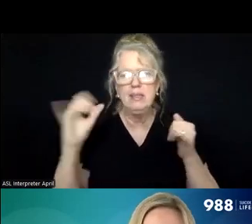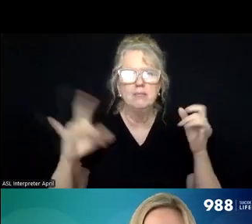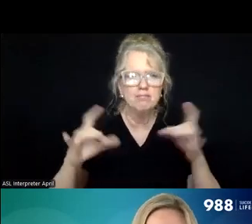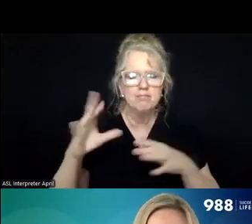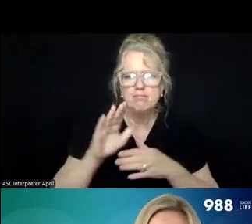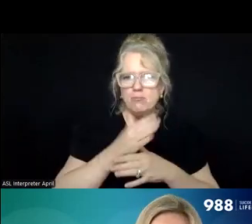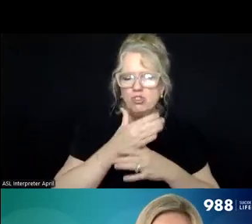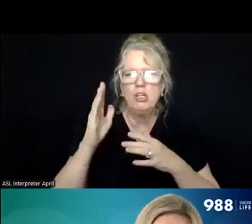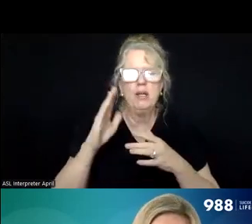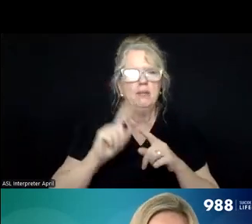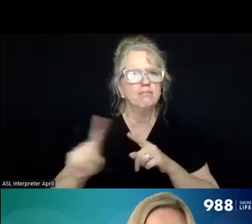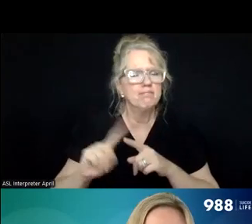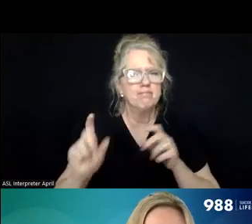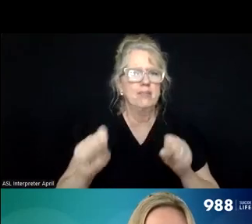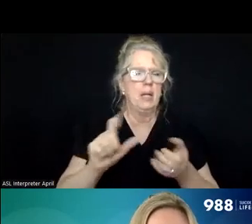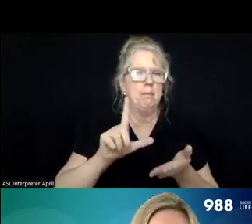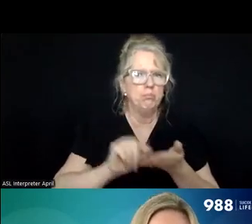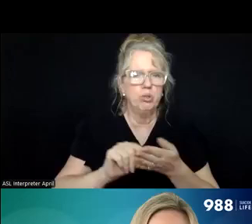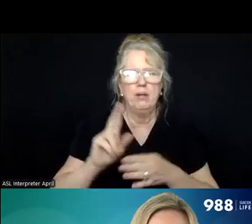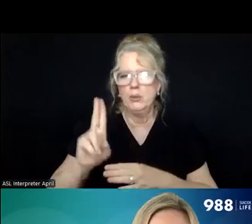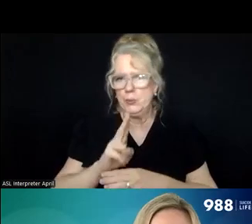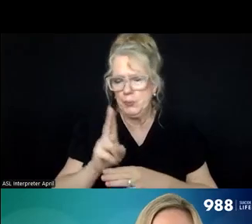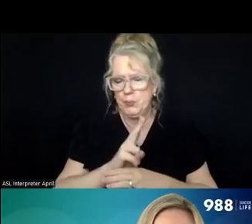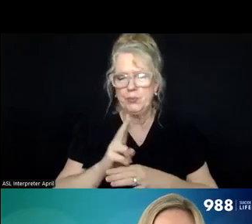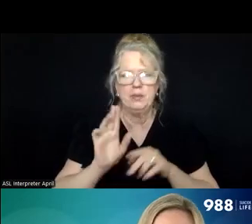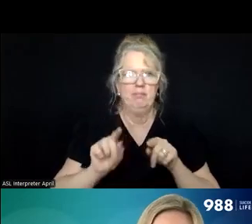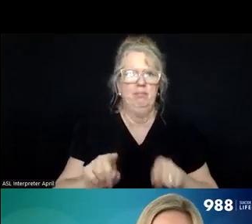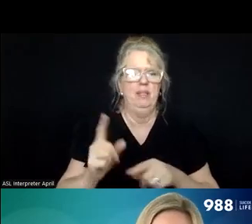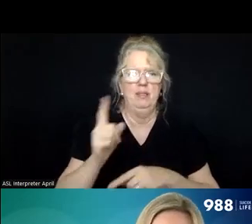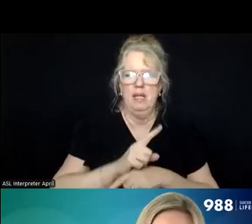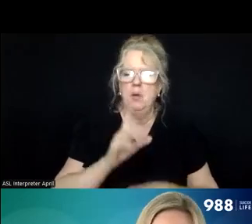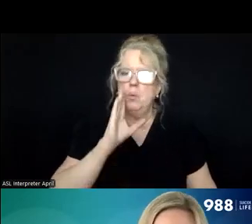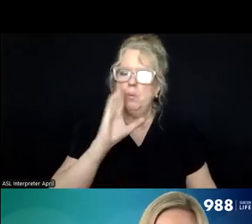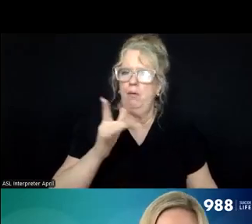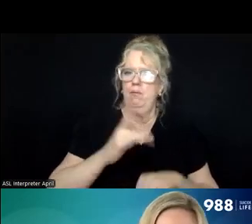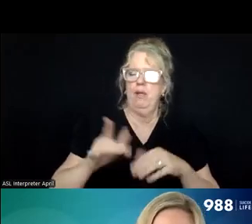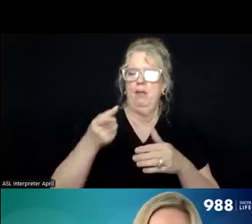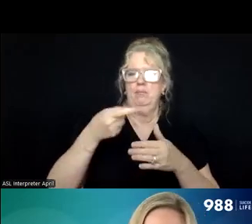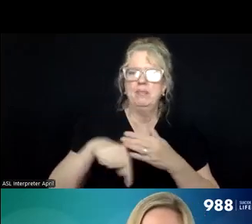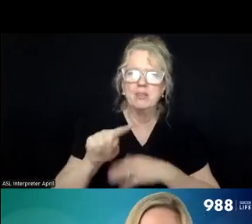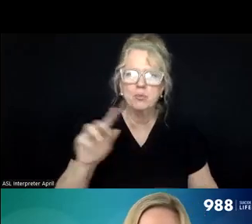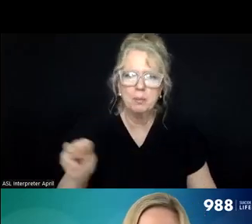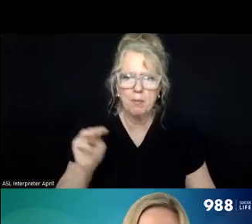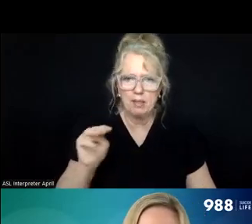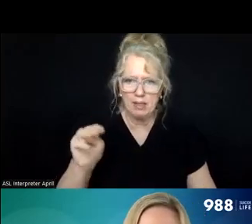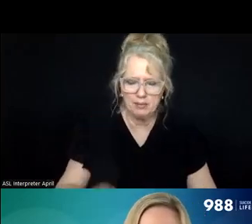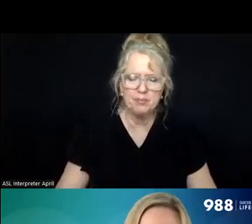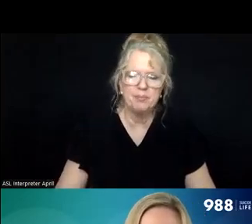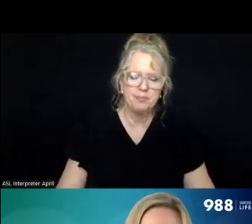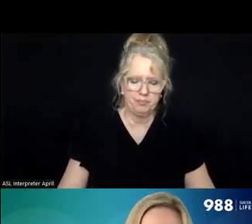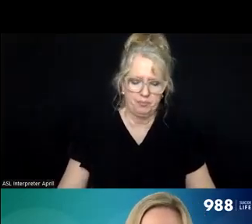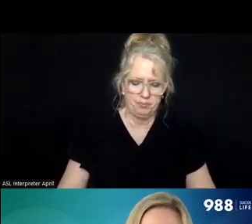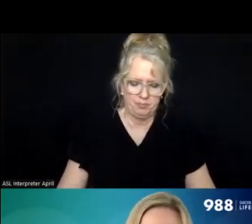that people can print and use on the day, uh, that'll be available next Monday as well. Uh, and then we